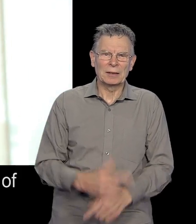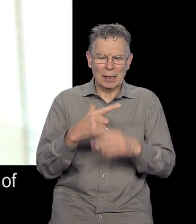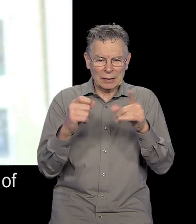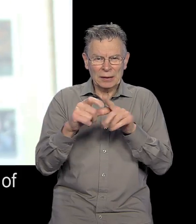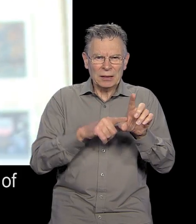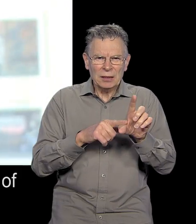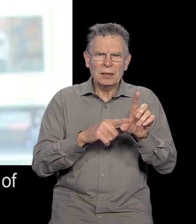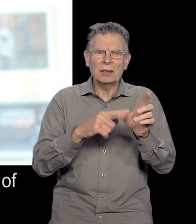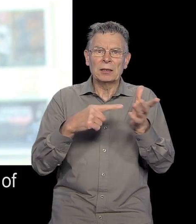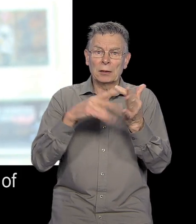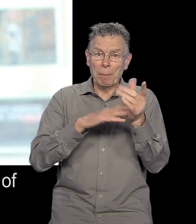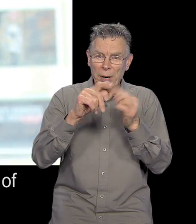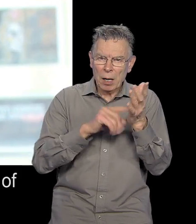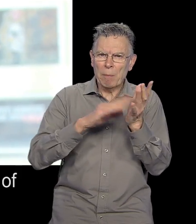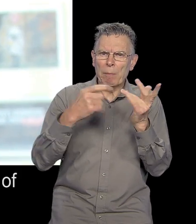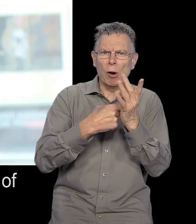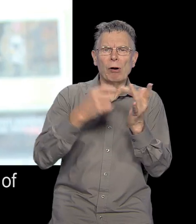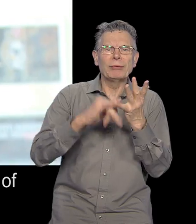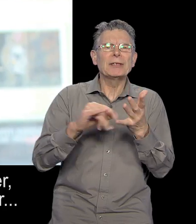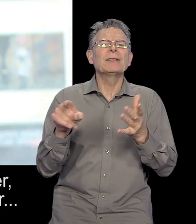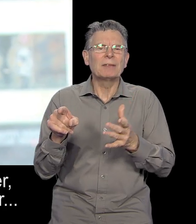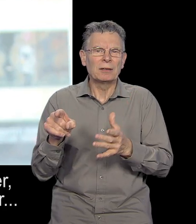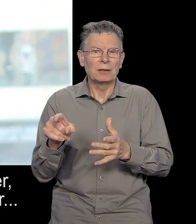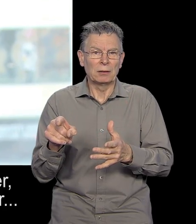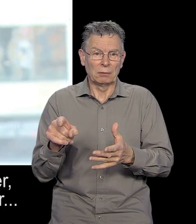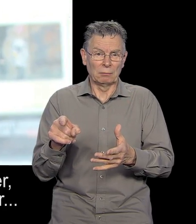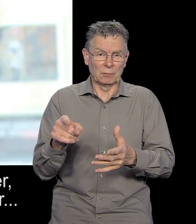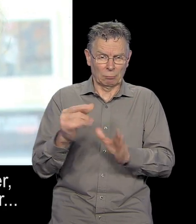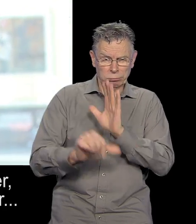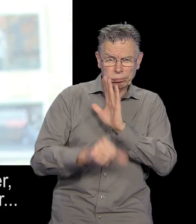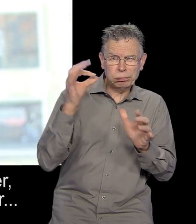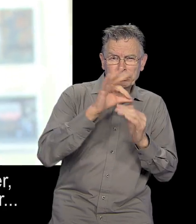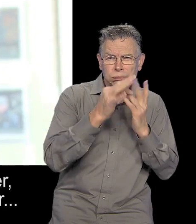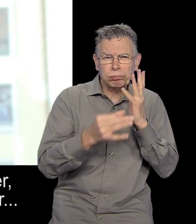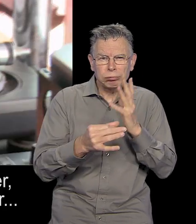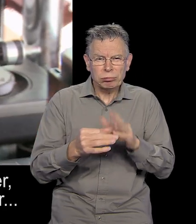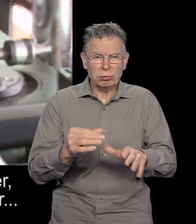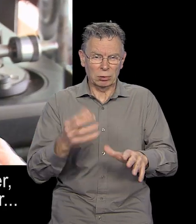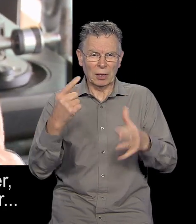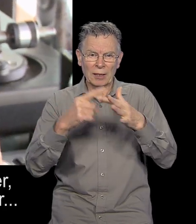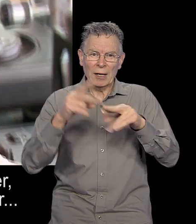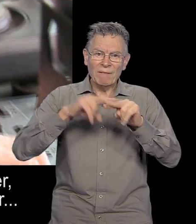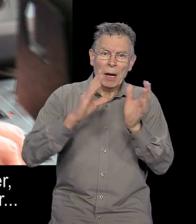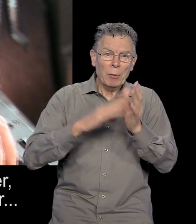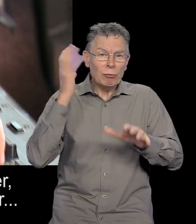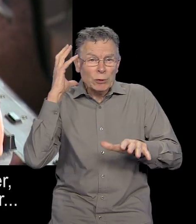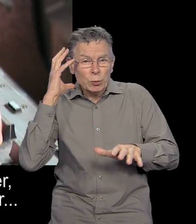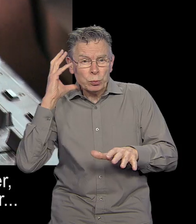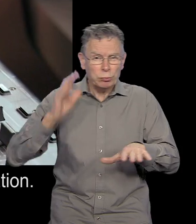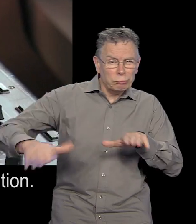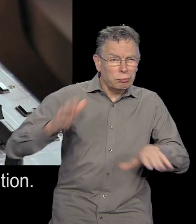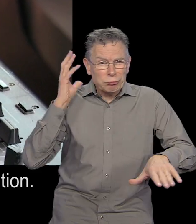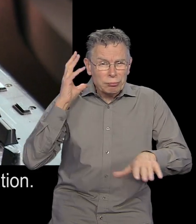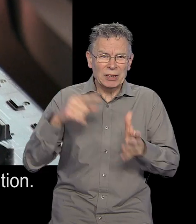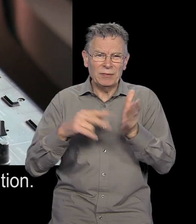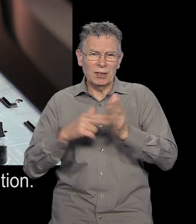Eddie Temple Morris is a man of many talents. He's an ex-FM DJ, TV presenter, producer and an ambassador